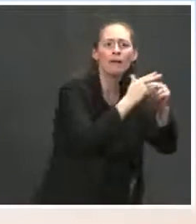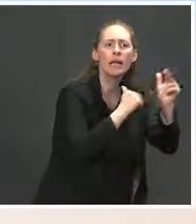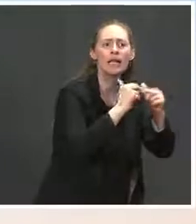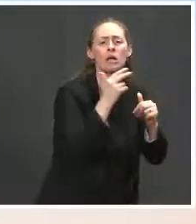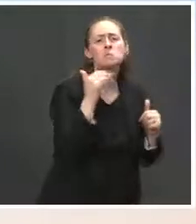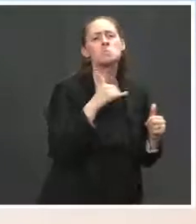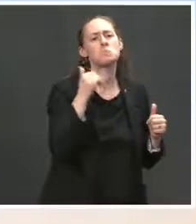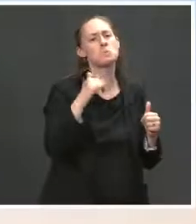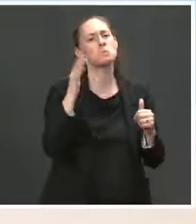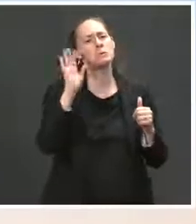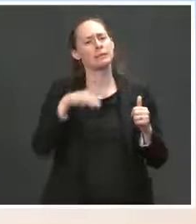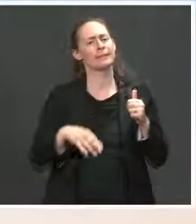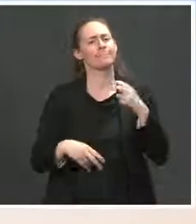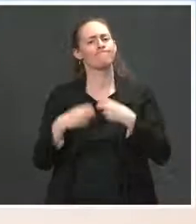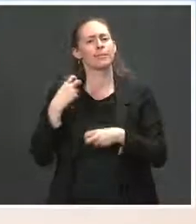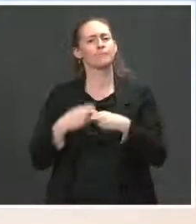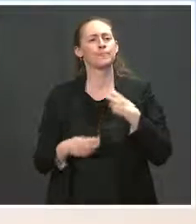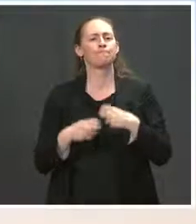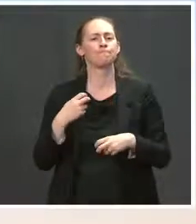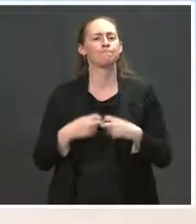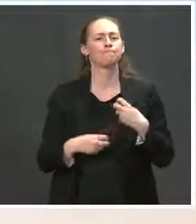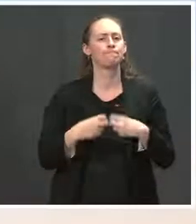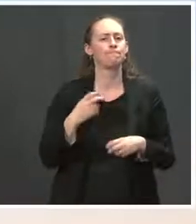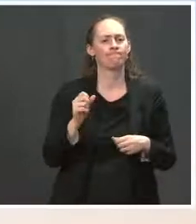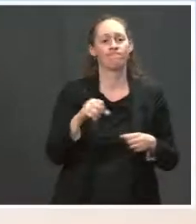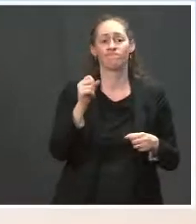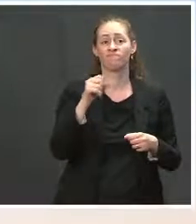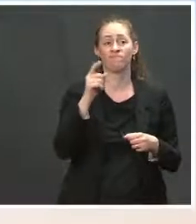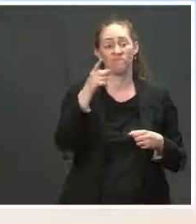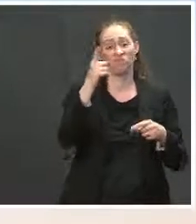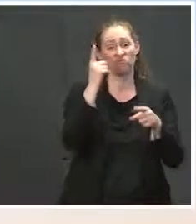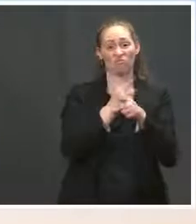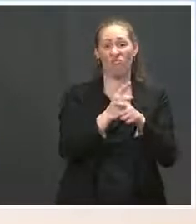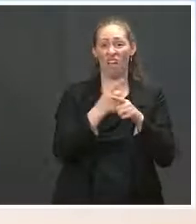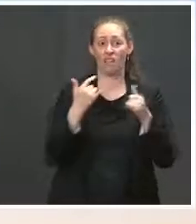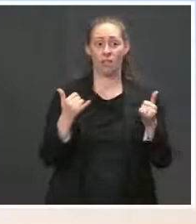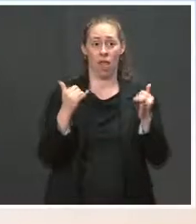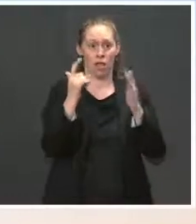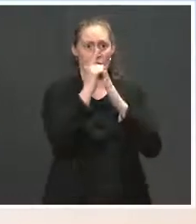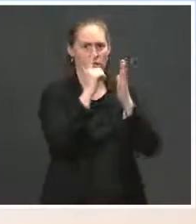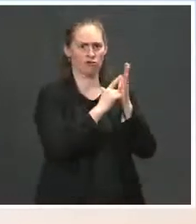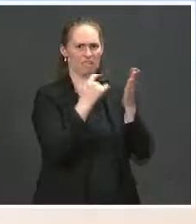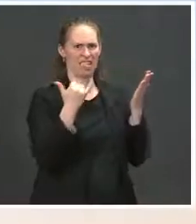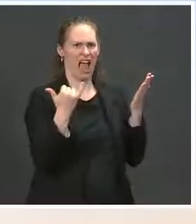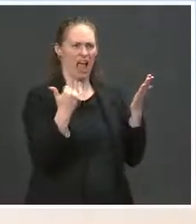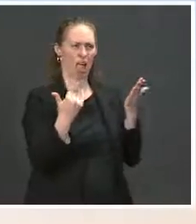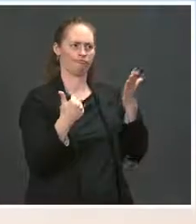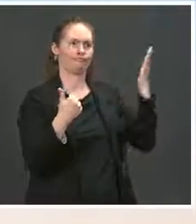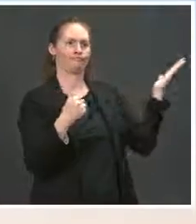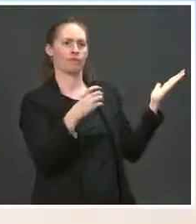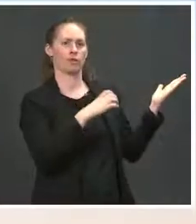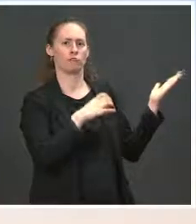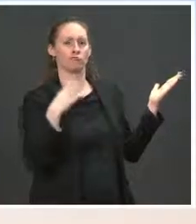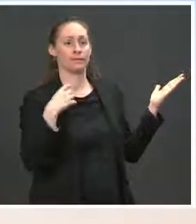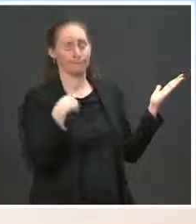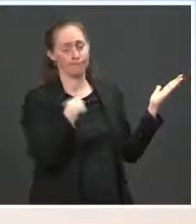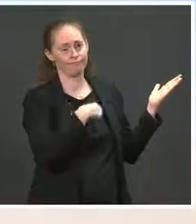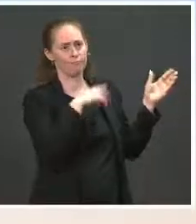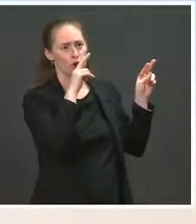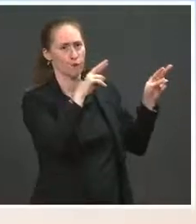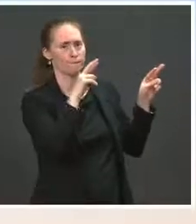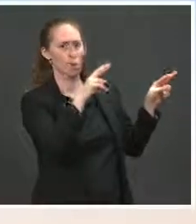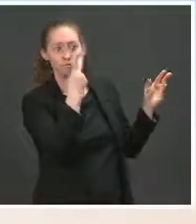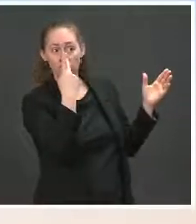As you noted, there's legislation that's in Congress, and certainly we will look forward to taking a look at that more closely.